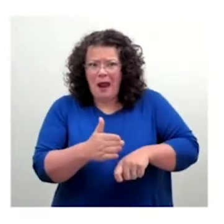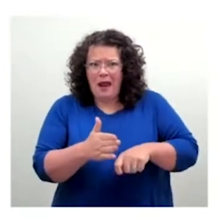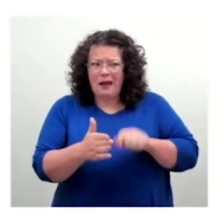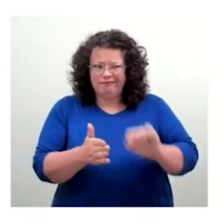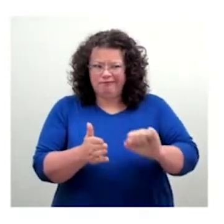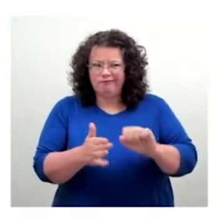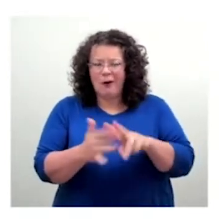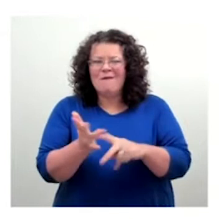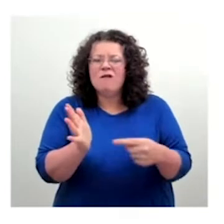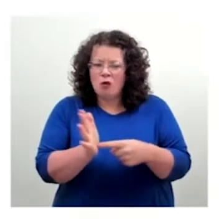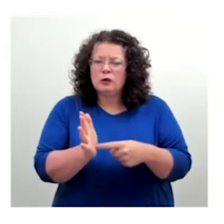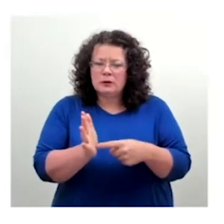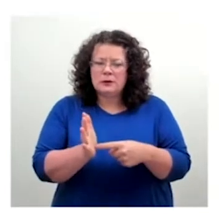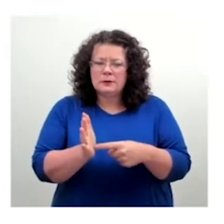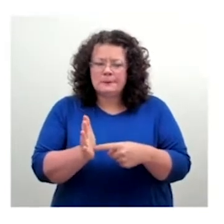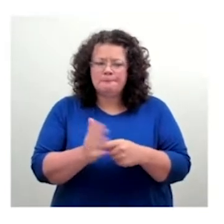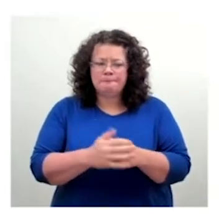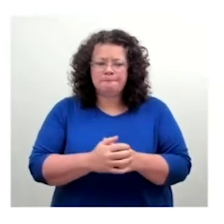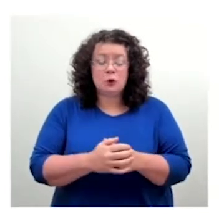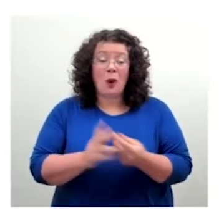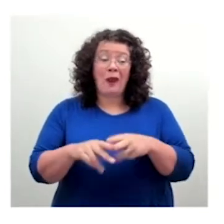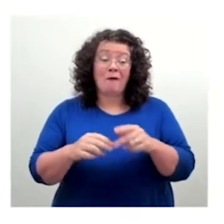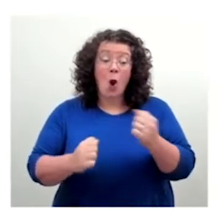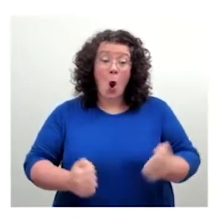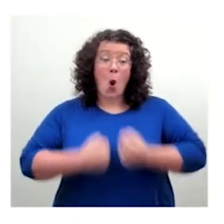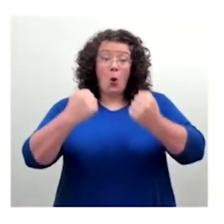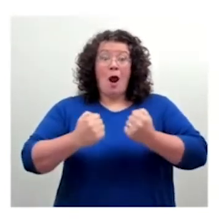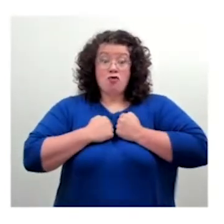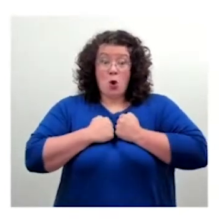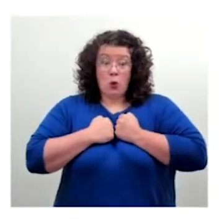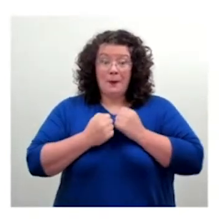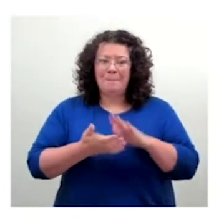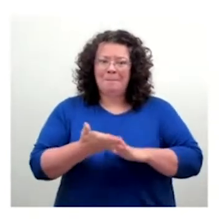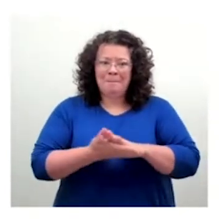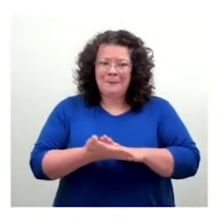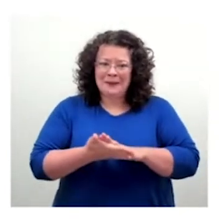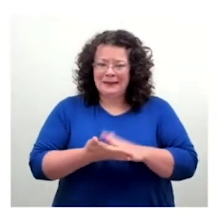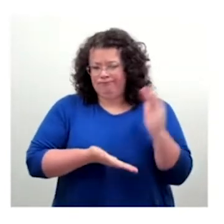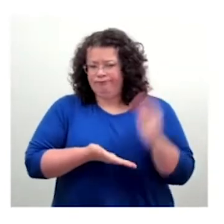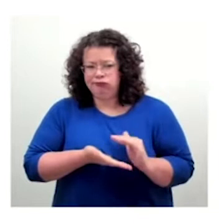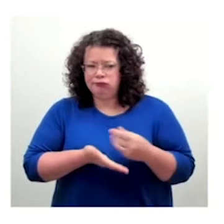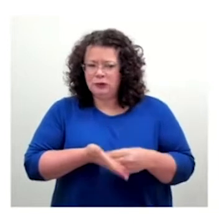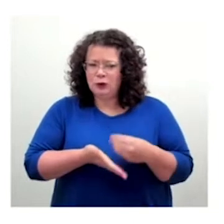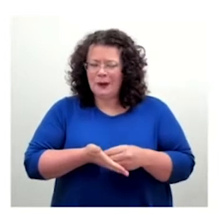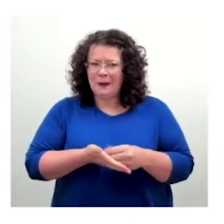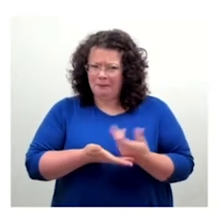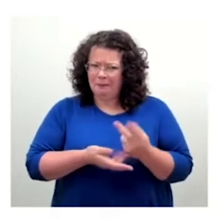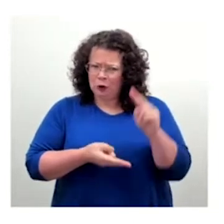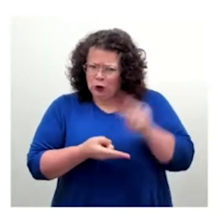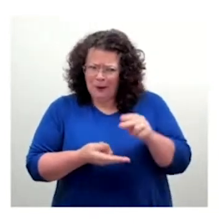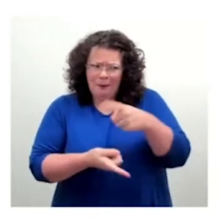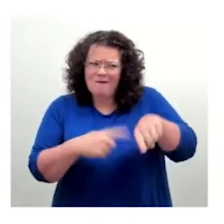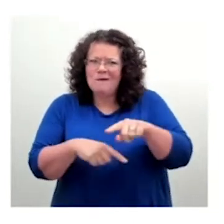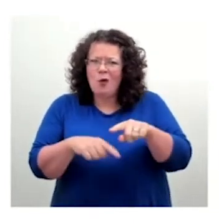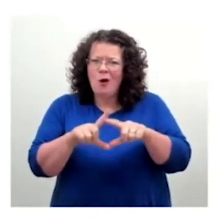retiring all of these font licenses, you see. So those were the three criteria that we that I sort of worked up into essentially